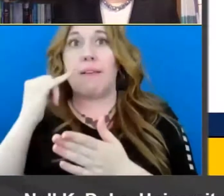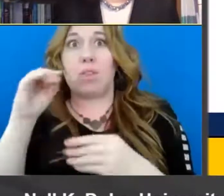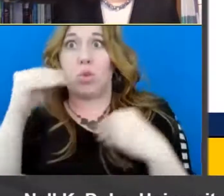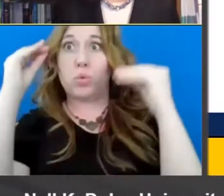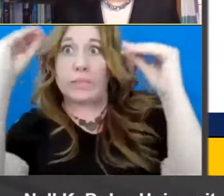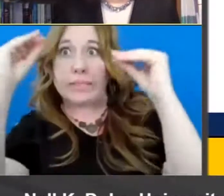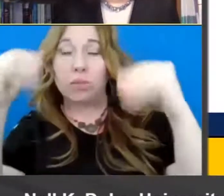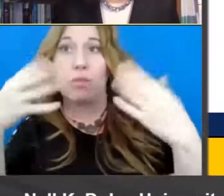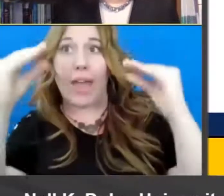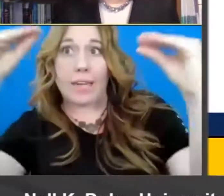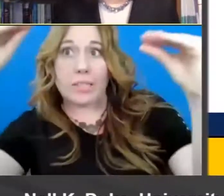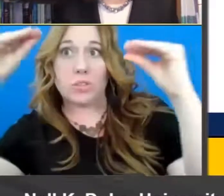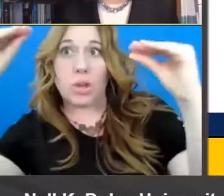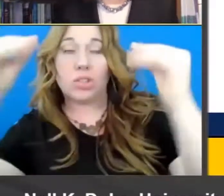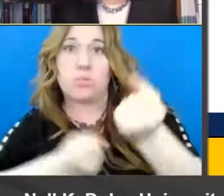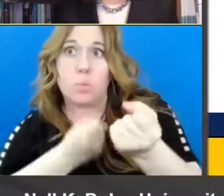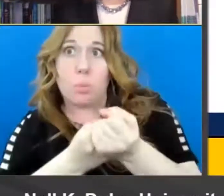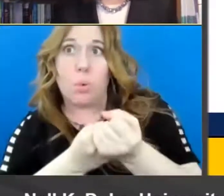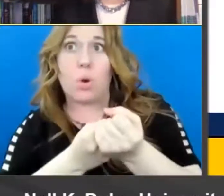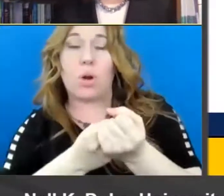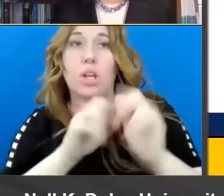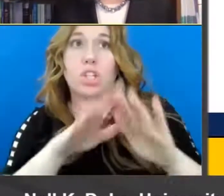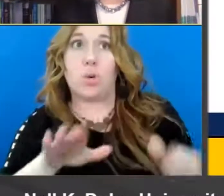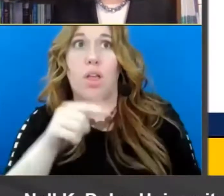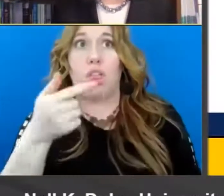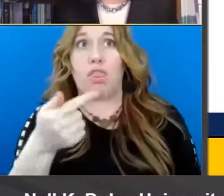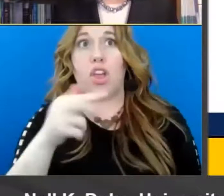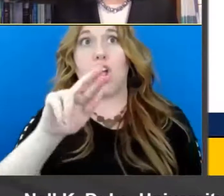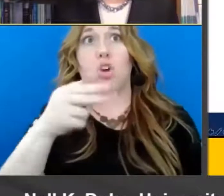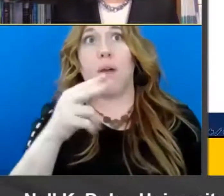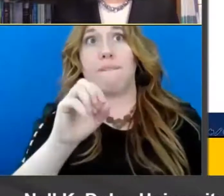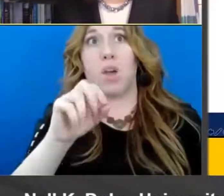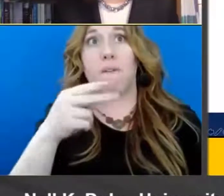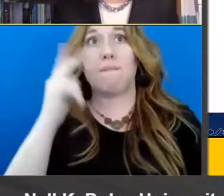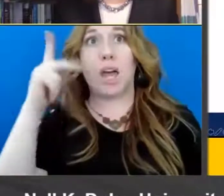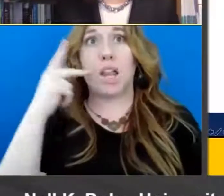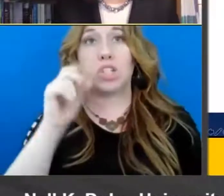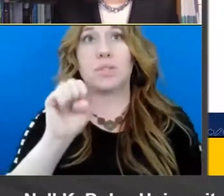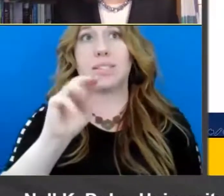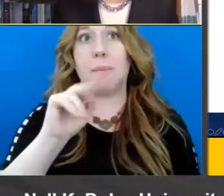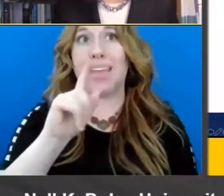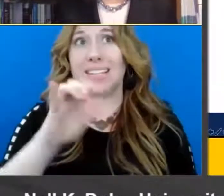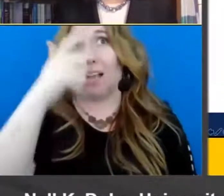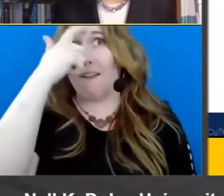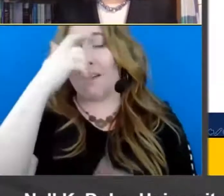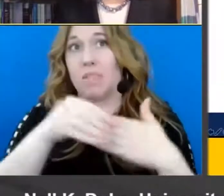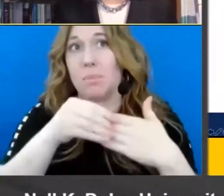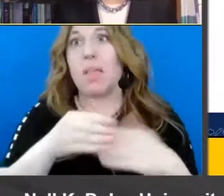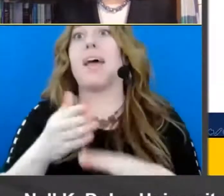to support um children's graphical phonological semantic cognitive flexibility that does in fact improve reading comprehension